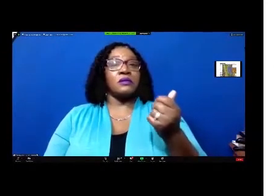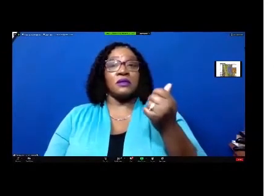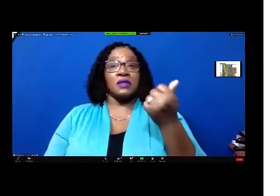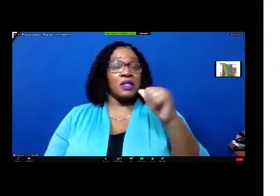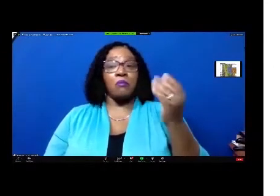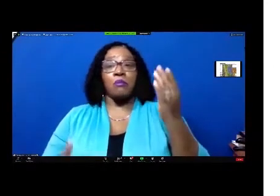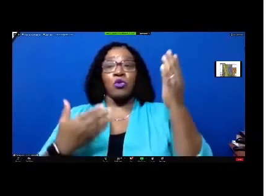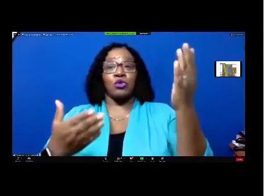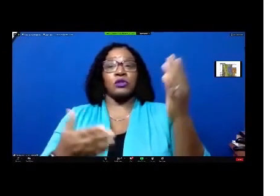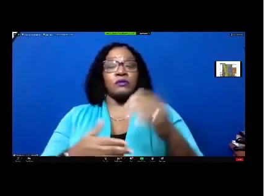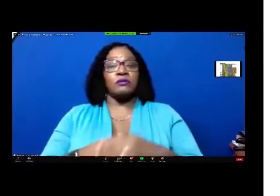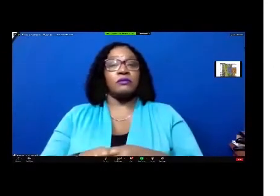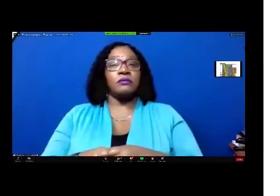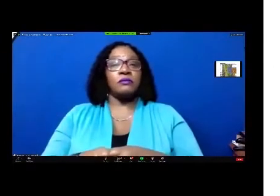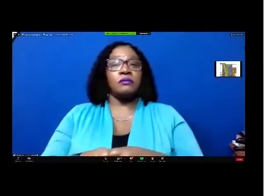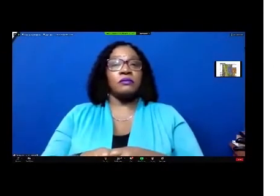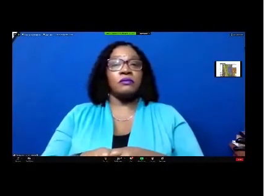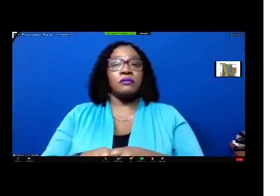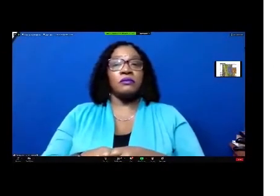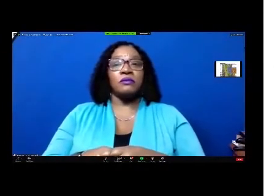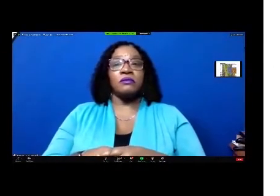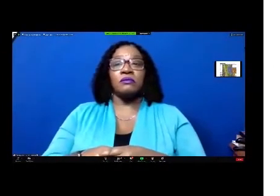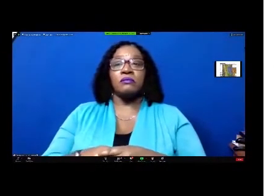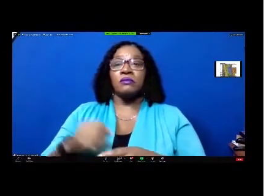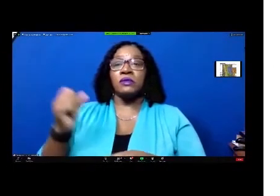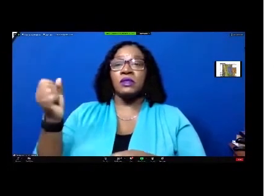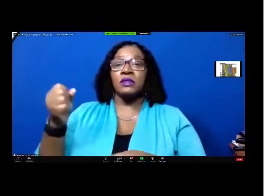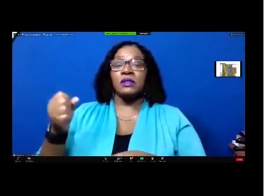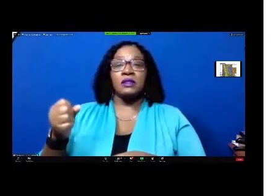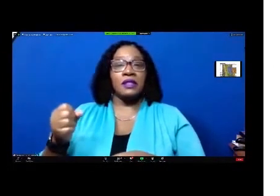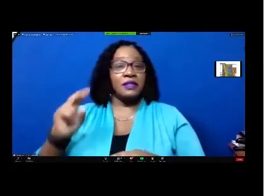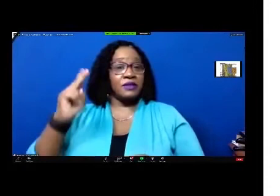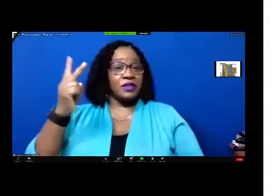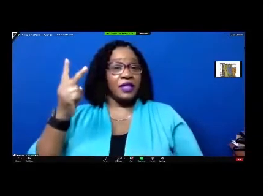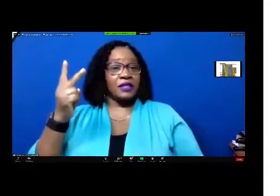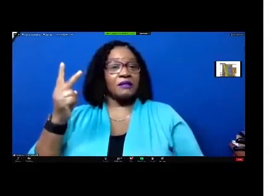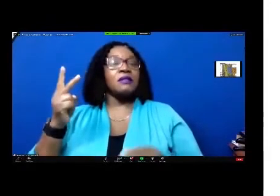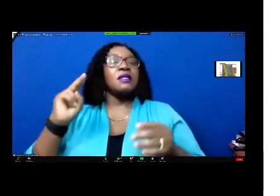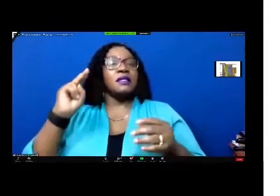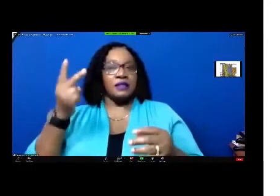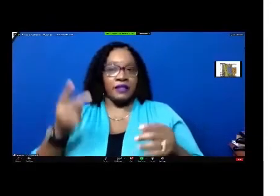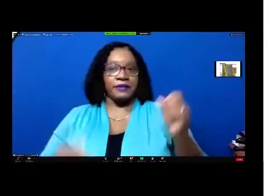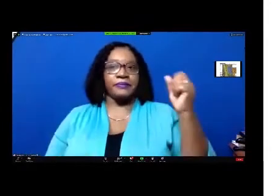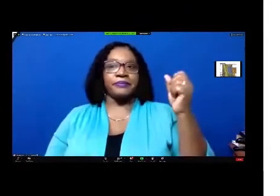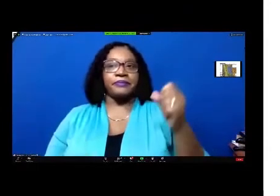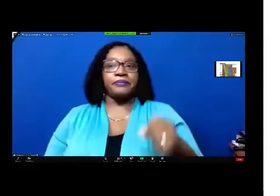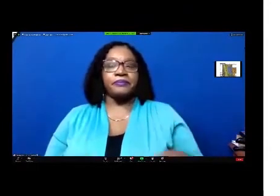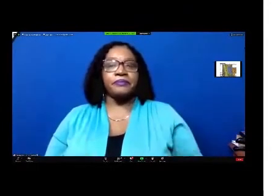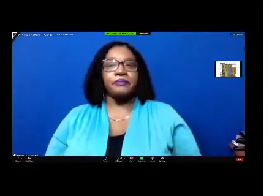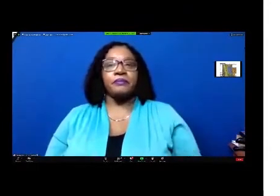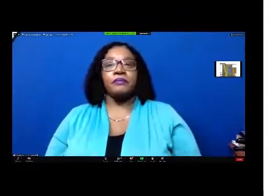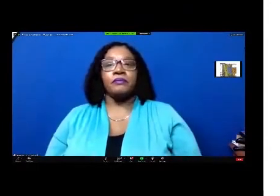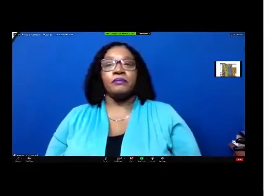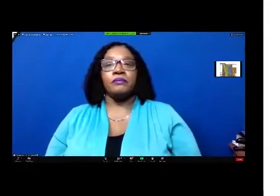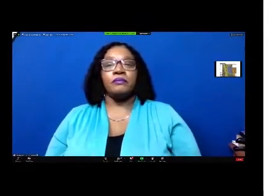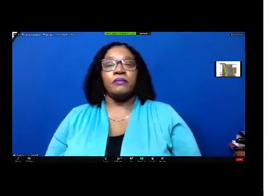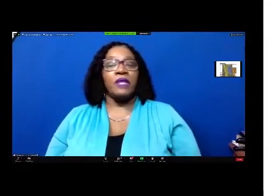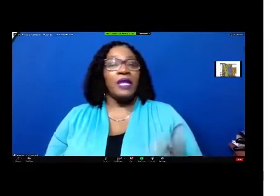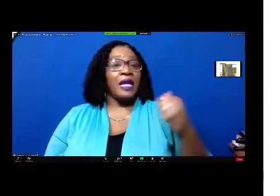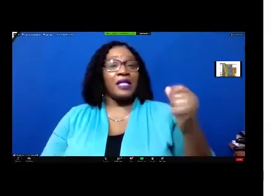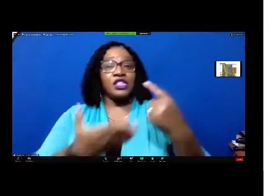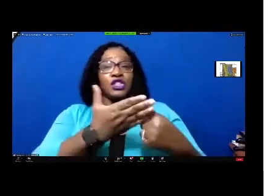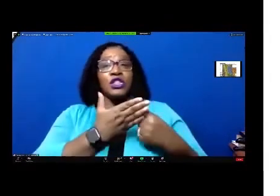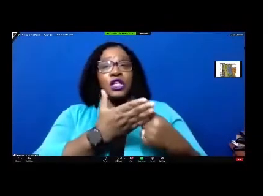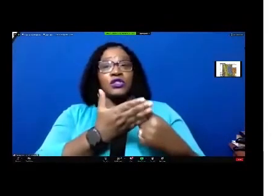motion motion all right is there a second second uh any discussion